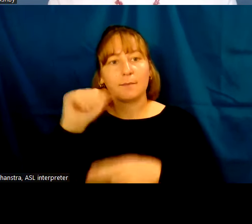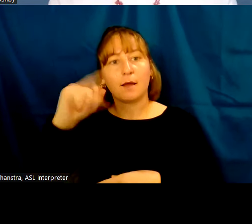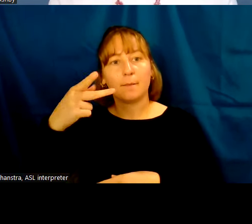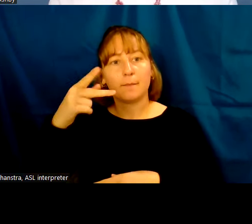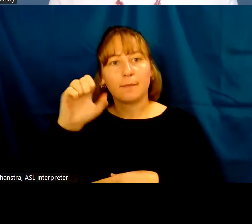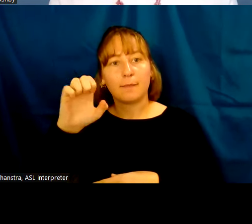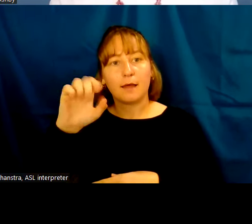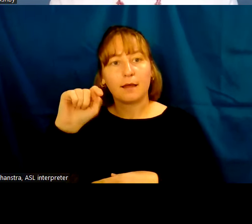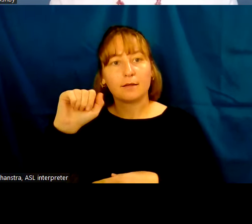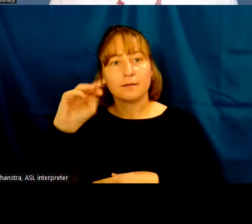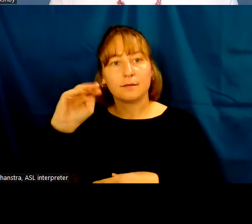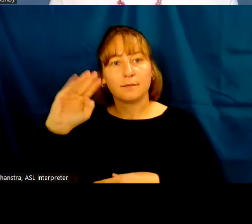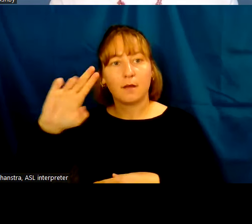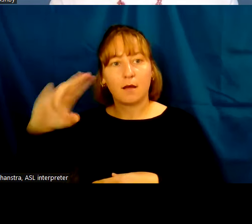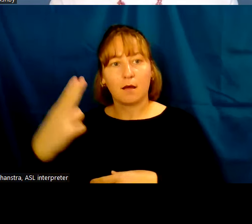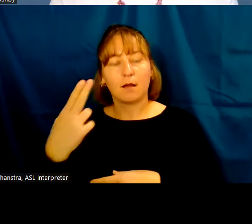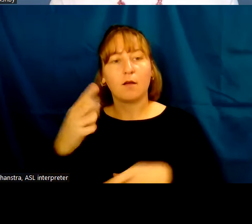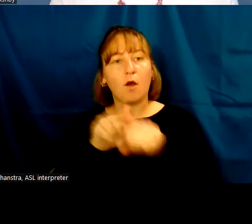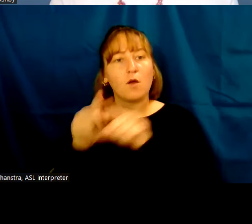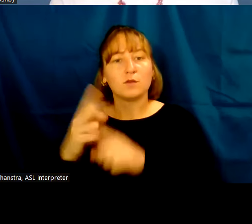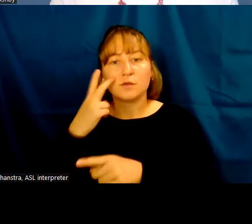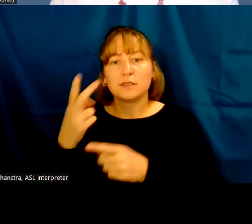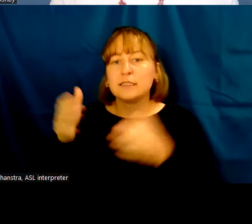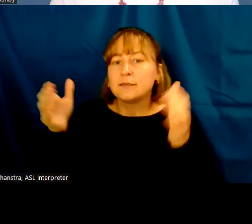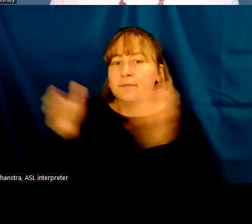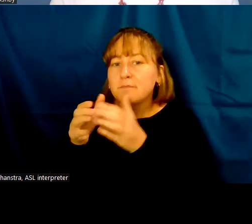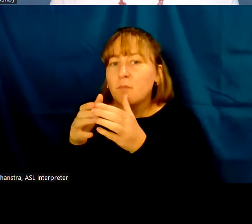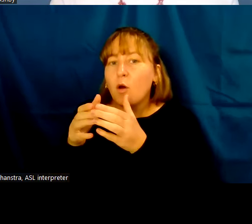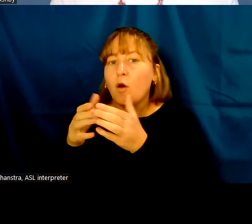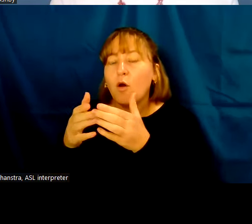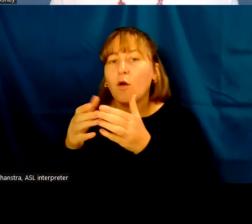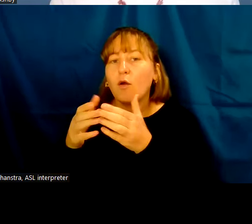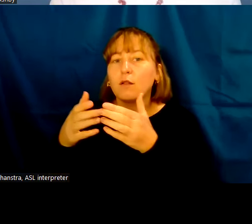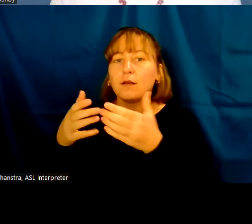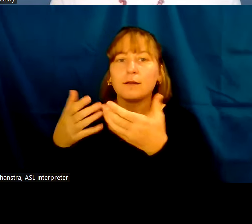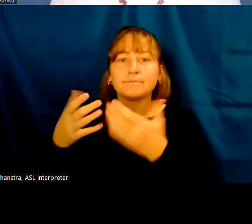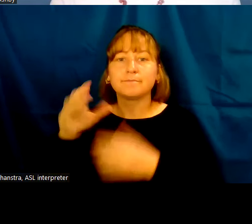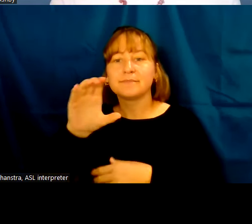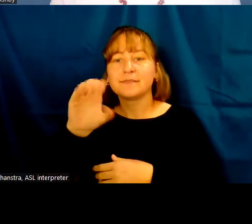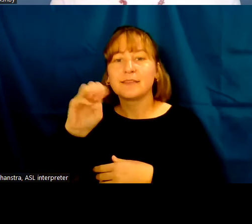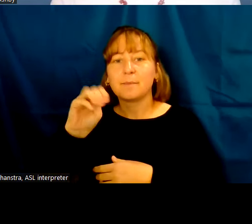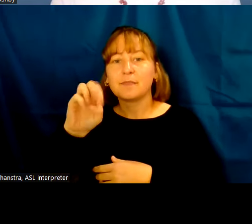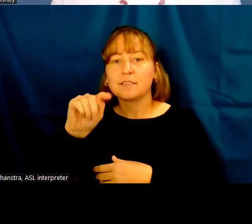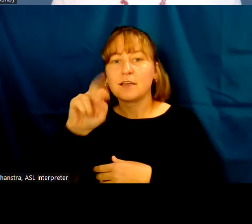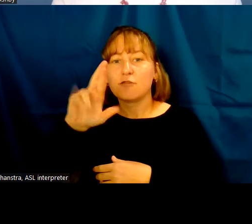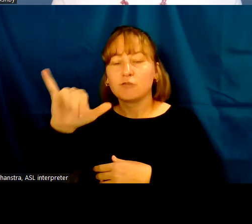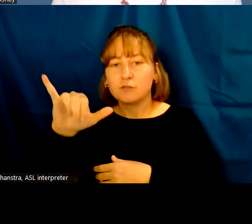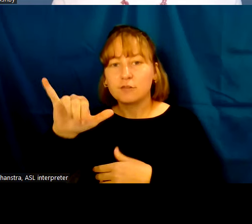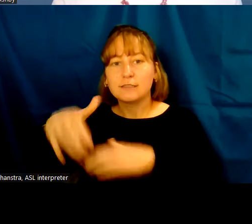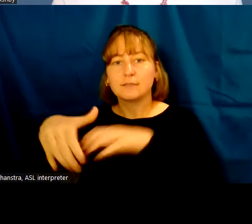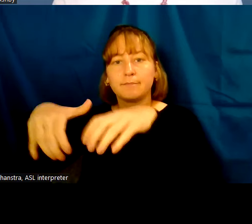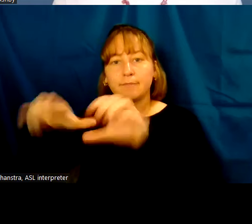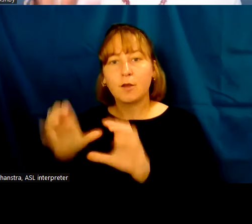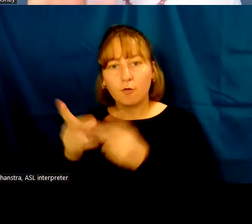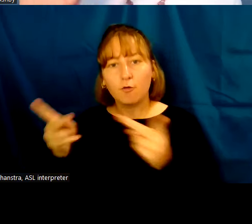you can see smaller common cemeteries sort of around this area. And I just want you to imagine